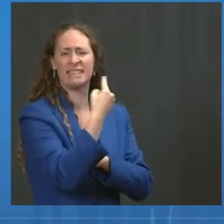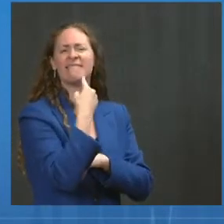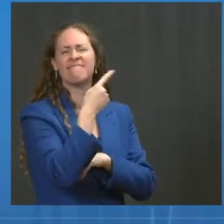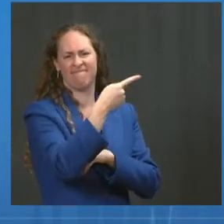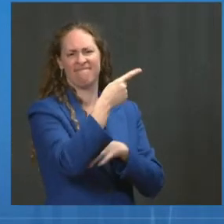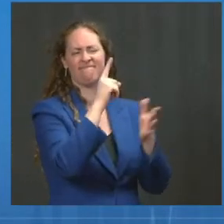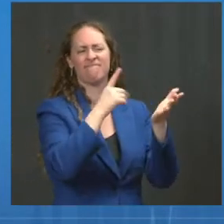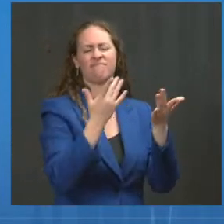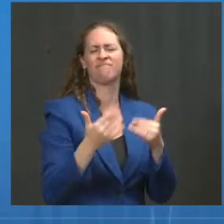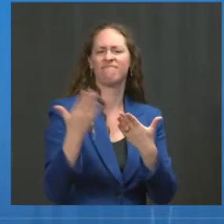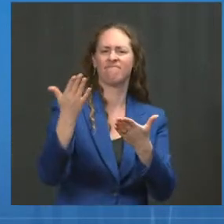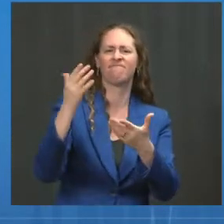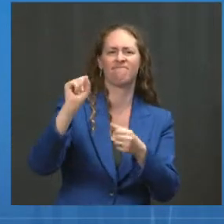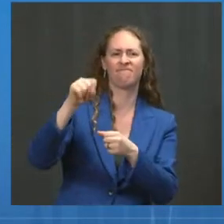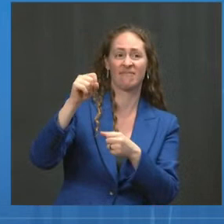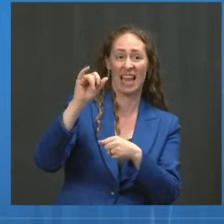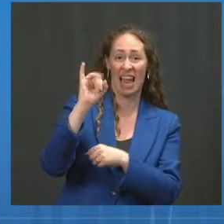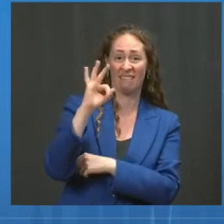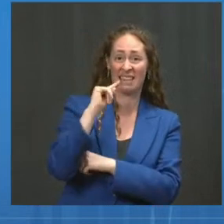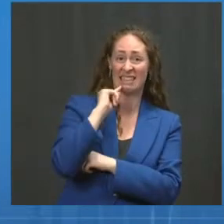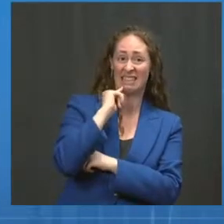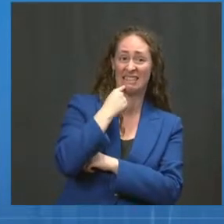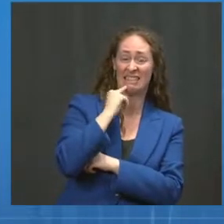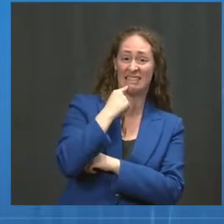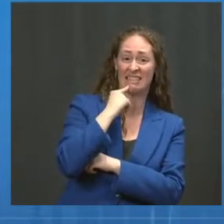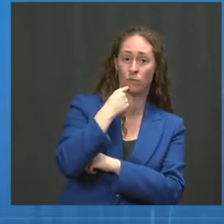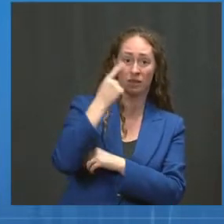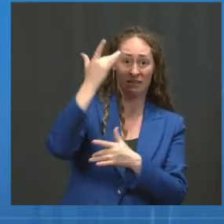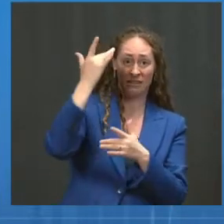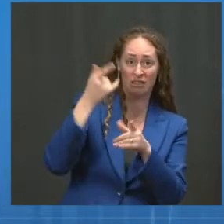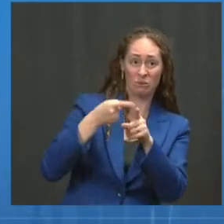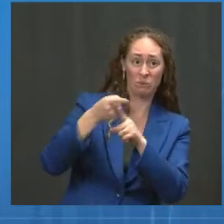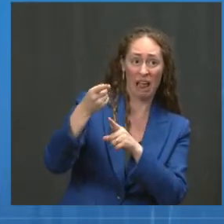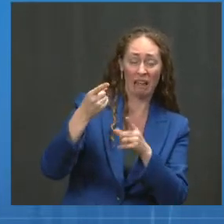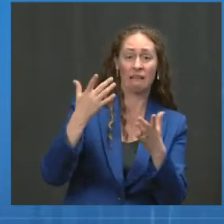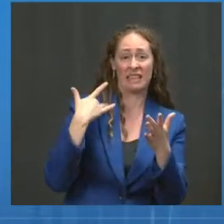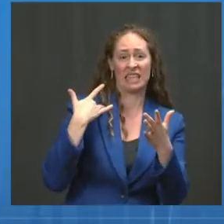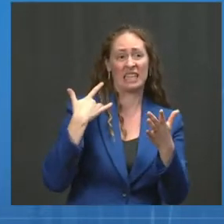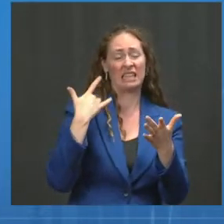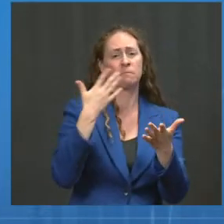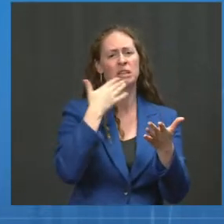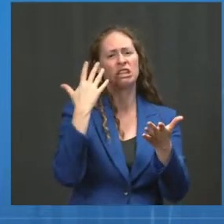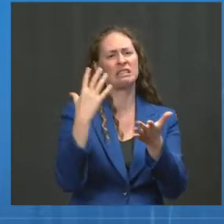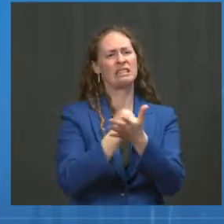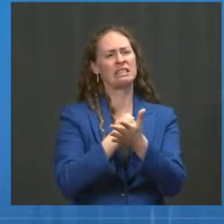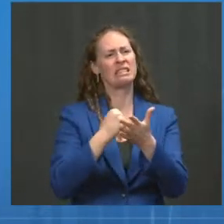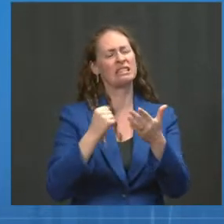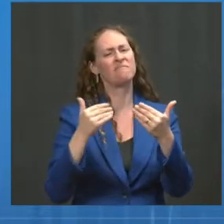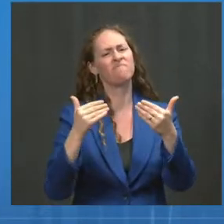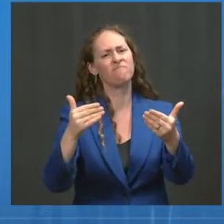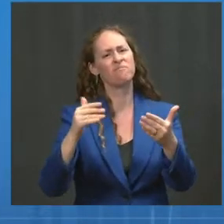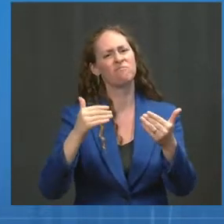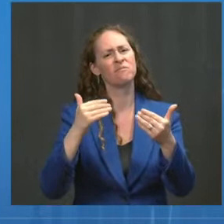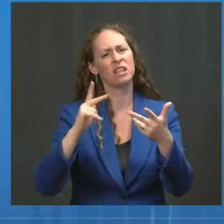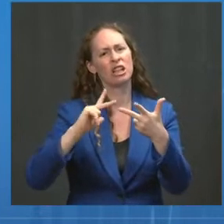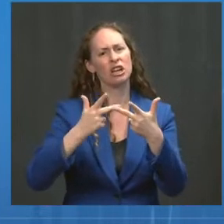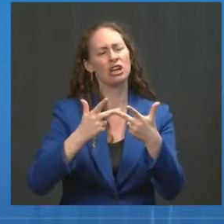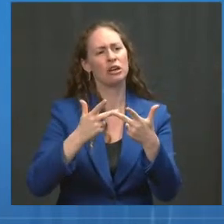early. Given this body of evidence, we are concerned that the current strong protection against severe infection,